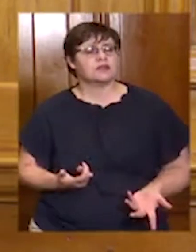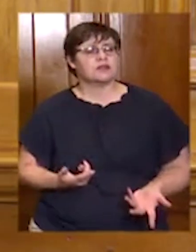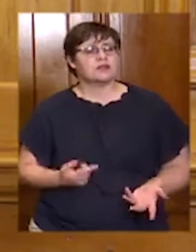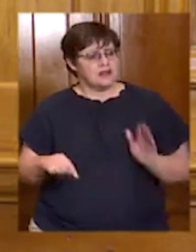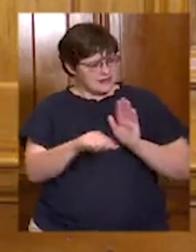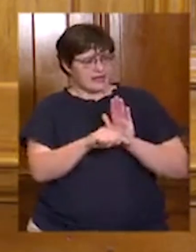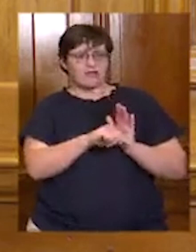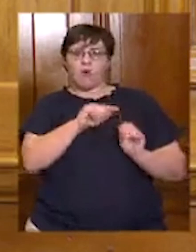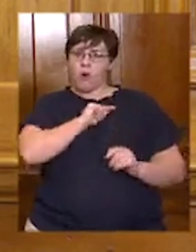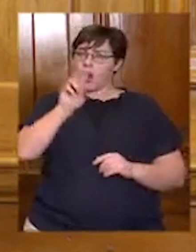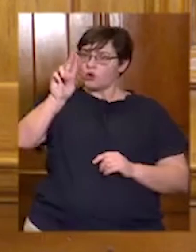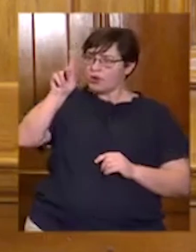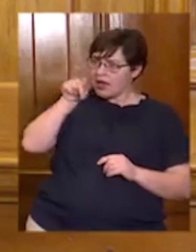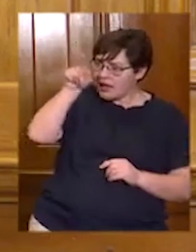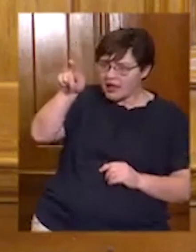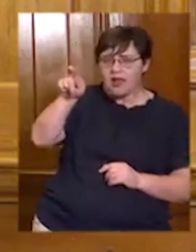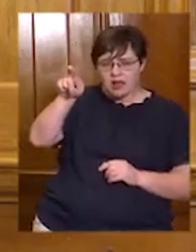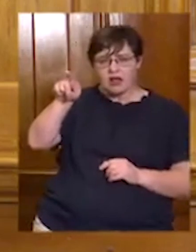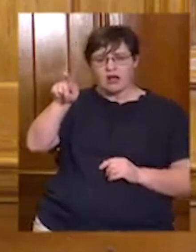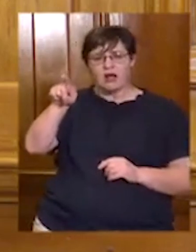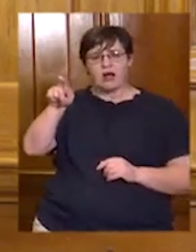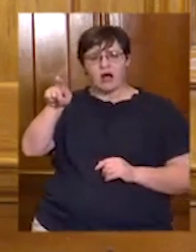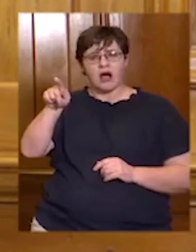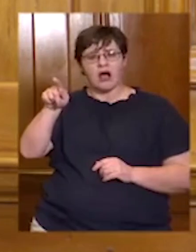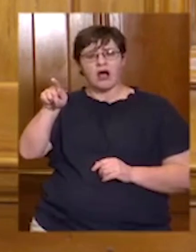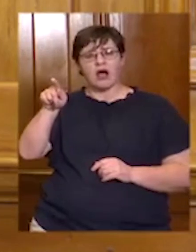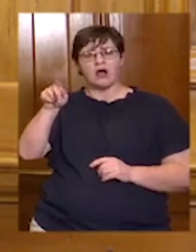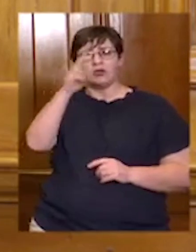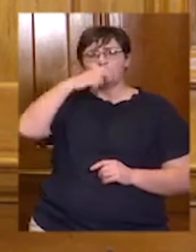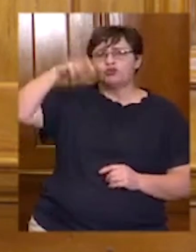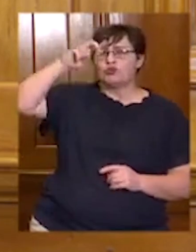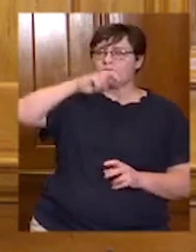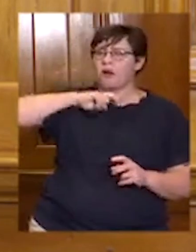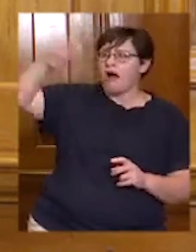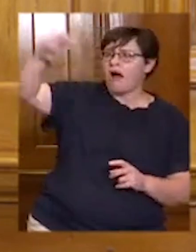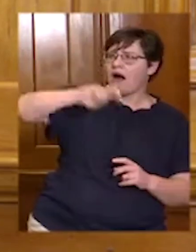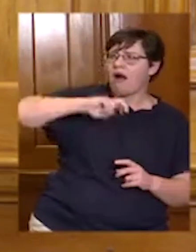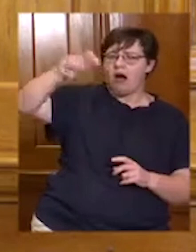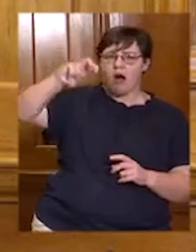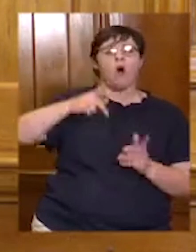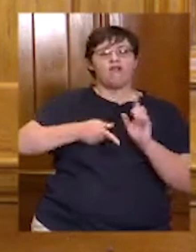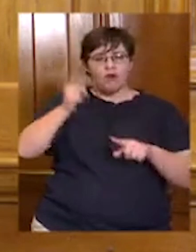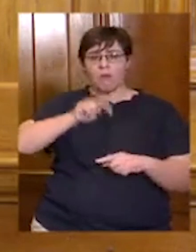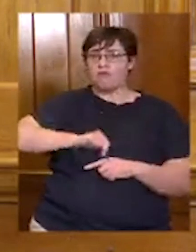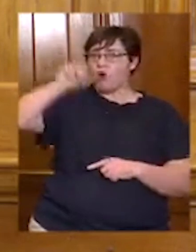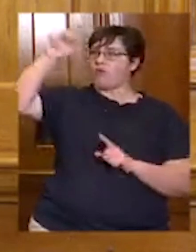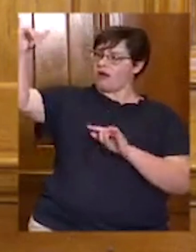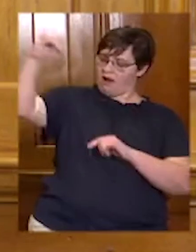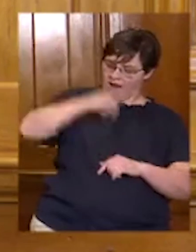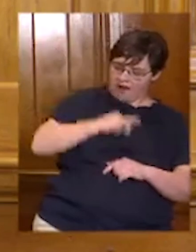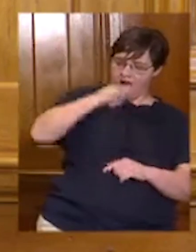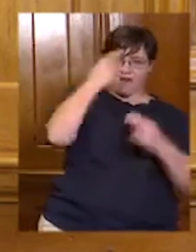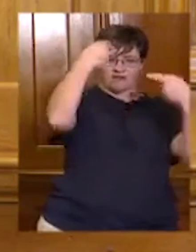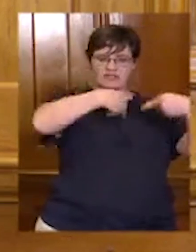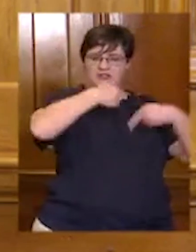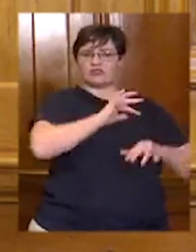the United Kingdom is South Africa's biggest source of tourism from the Northern Hemisphere, and is